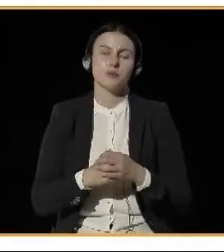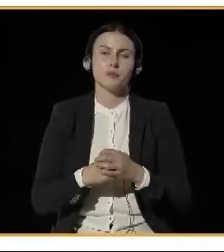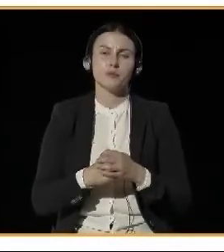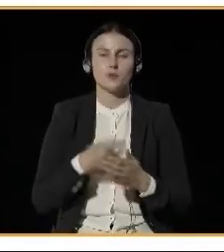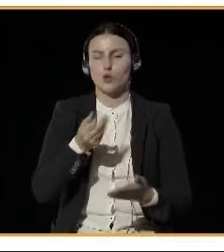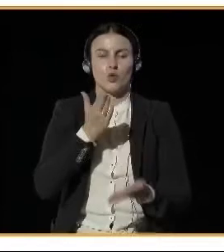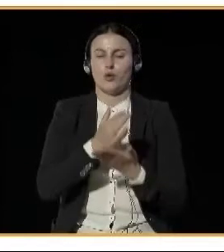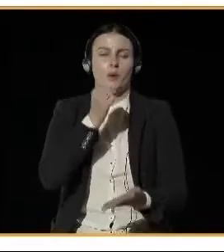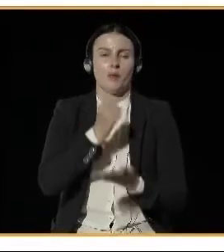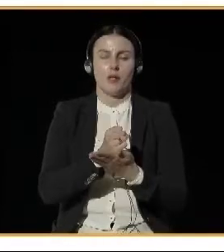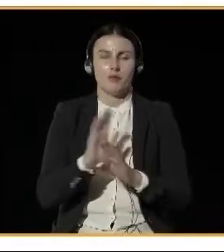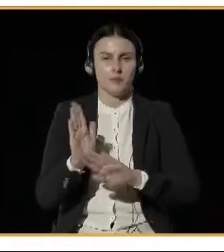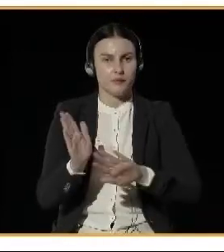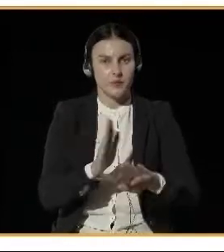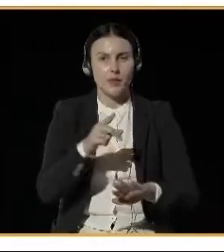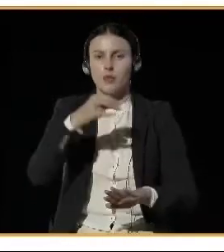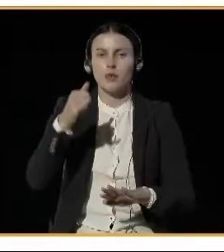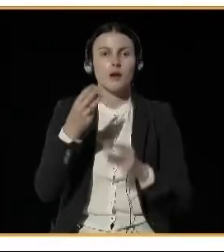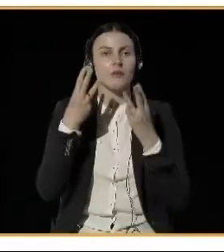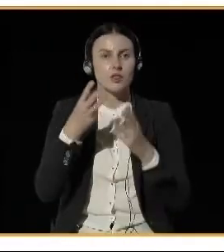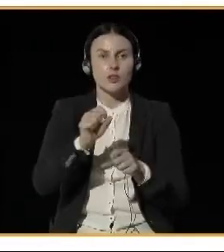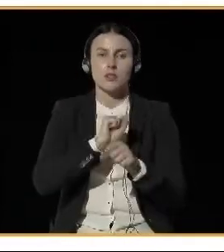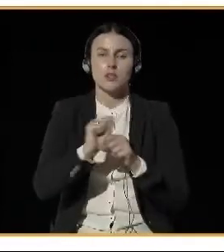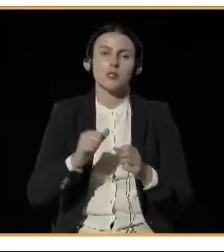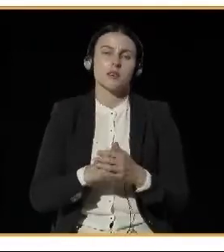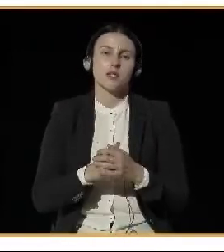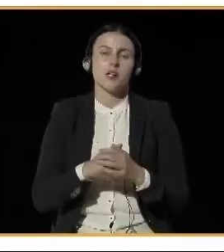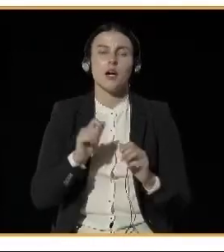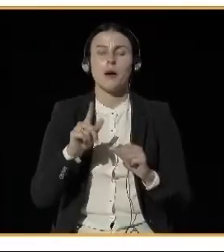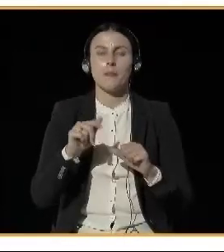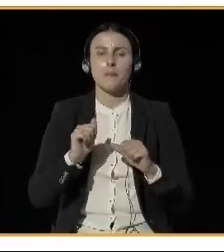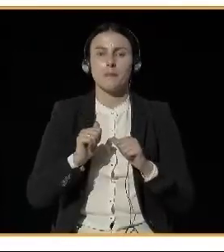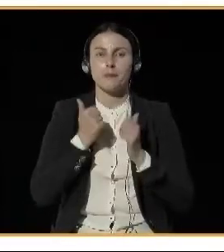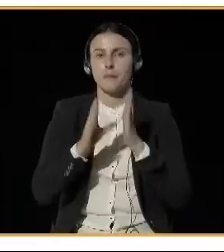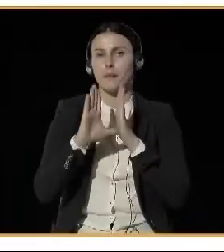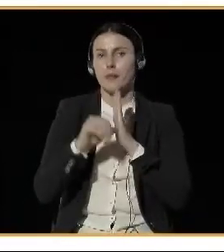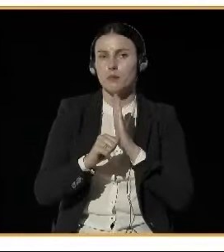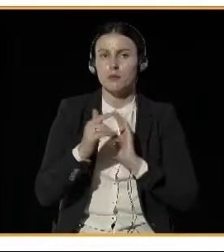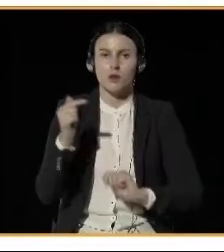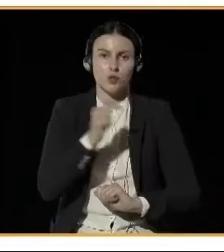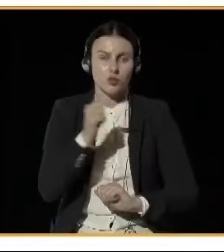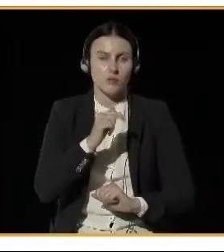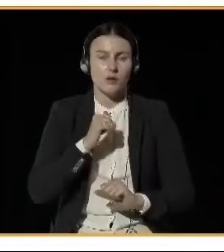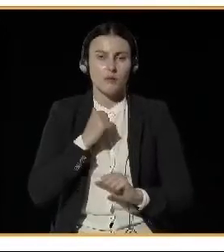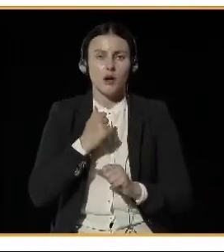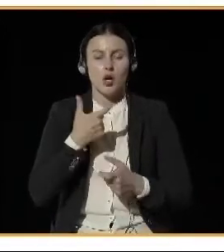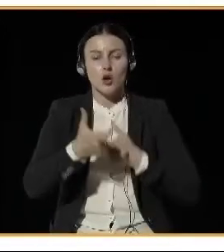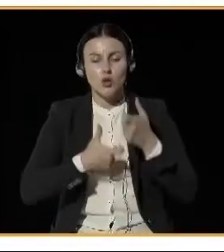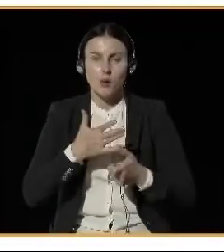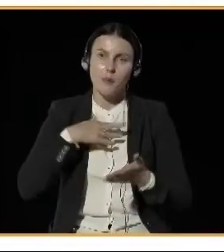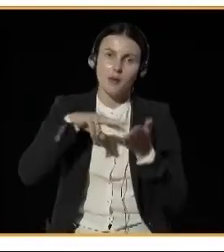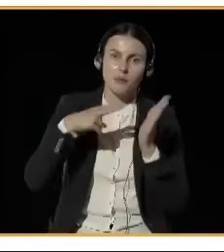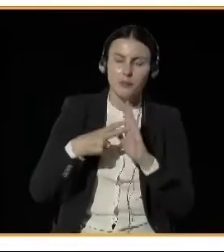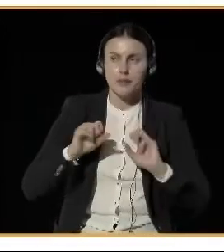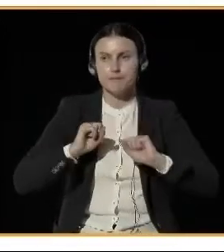thing, but that the cities have to develop action plans which have to have clear responsibilities